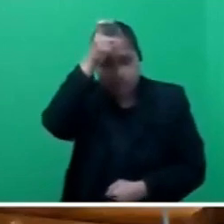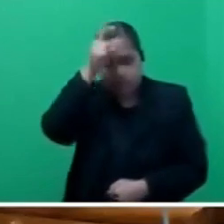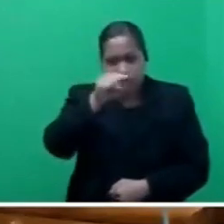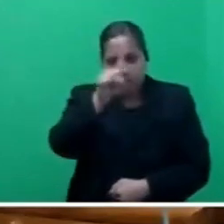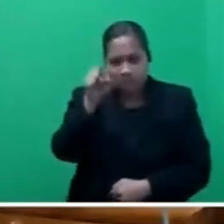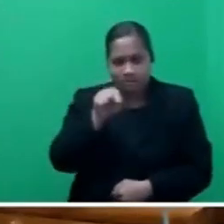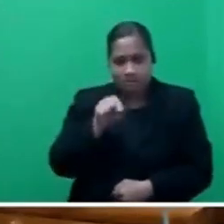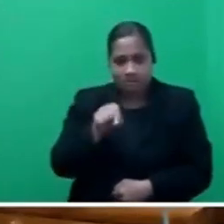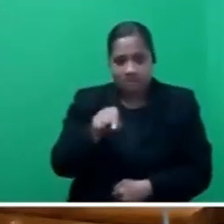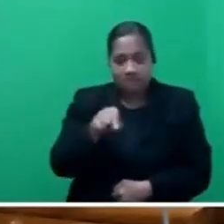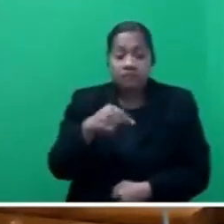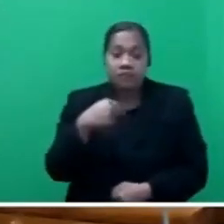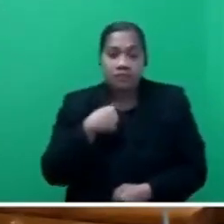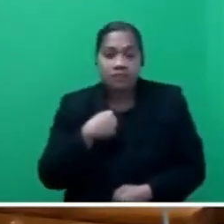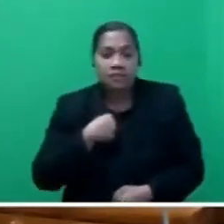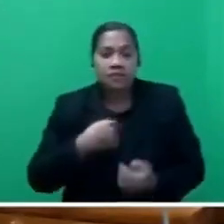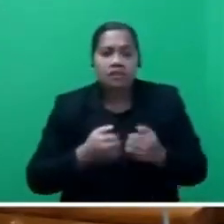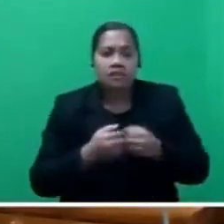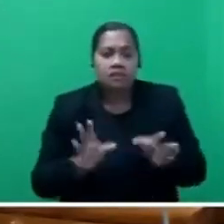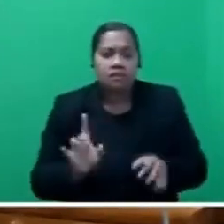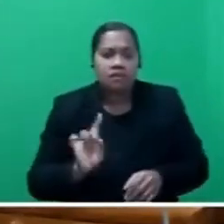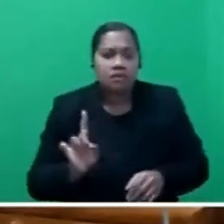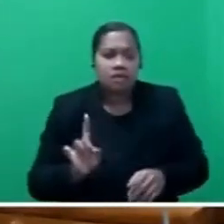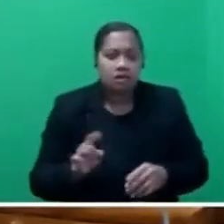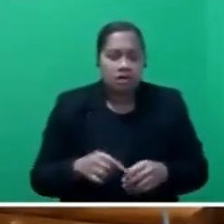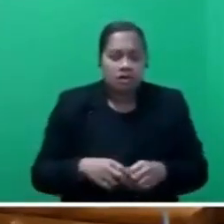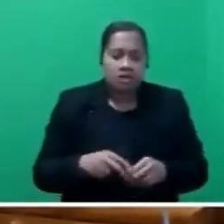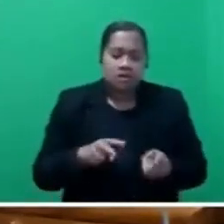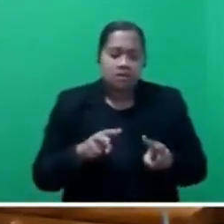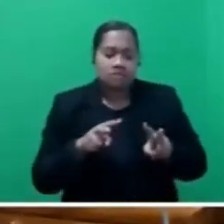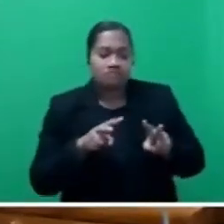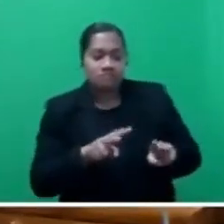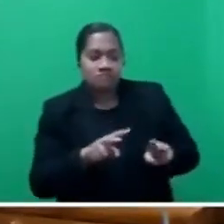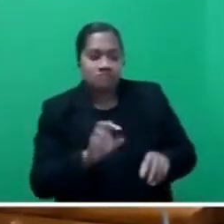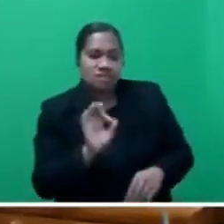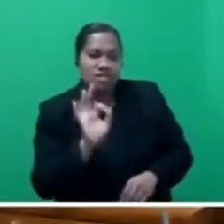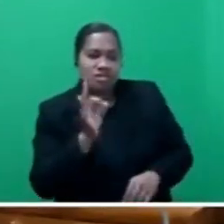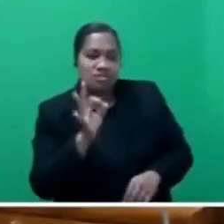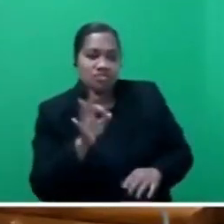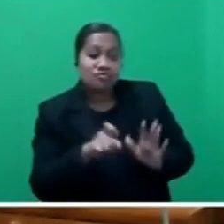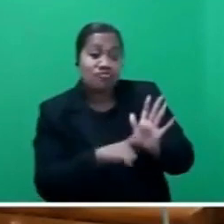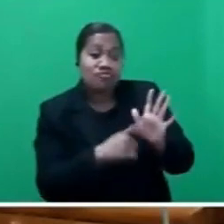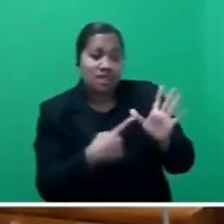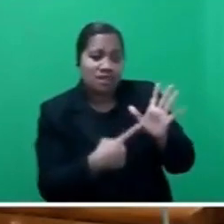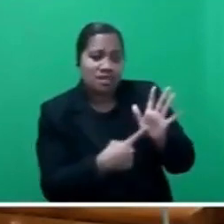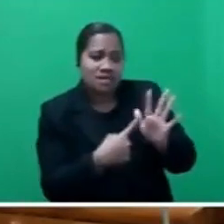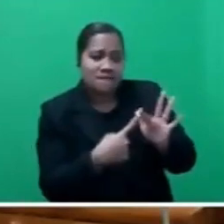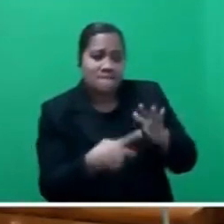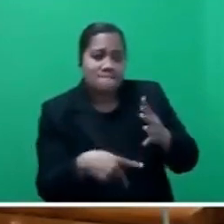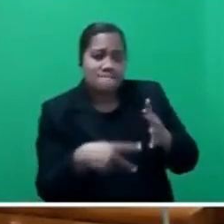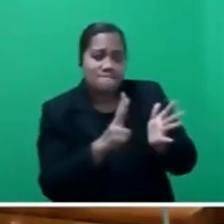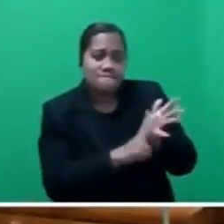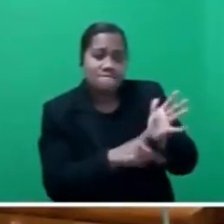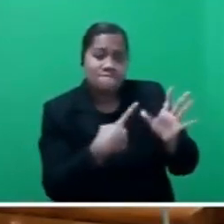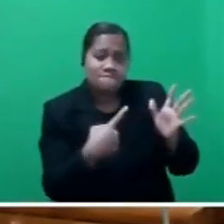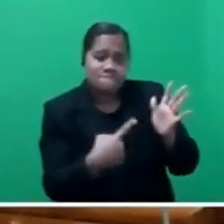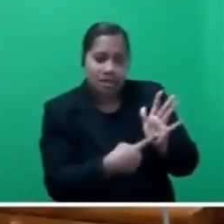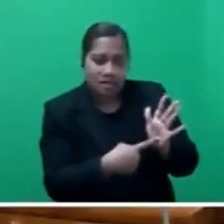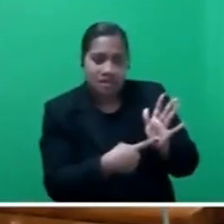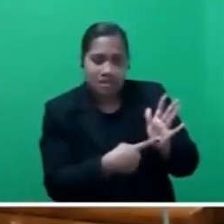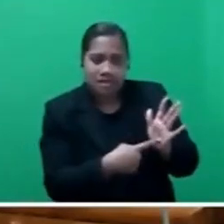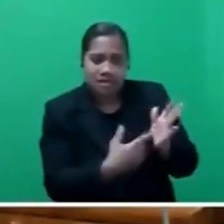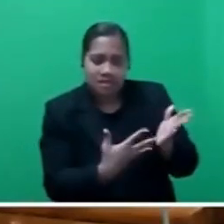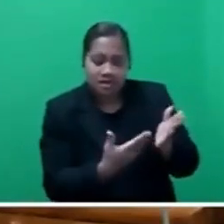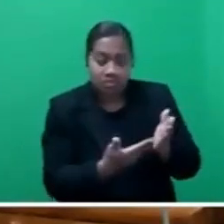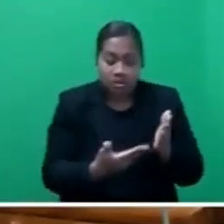When I begin by looking at the zero-rated VET products, Mr Speaker, during this period of